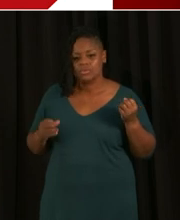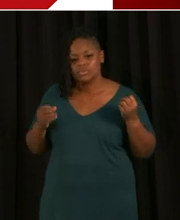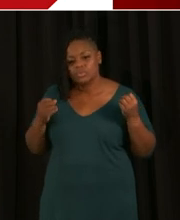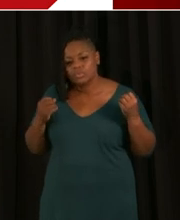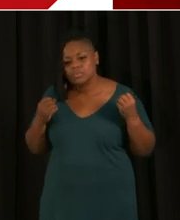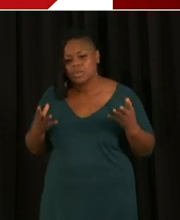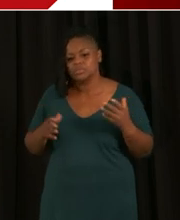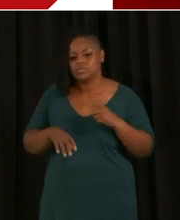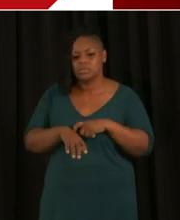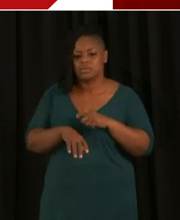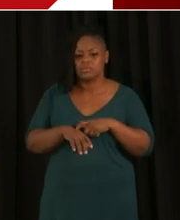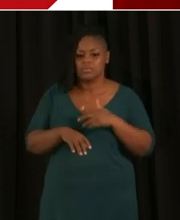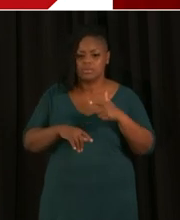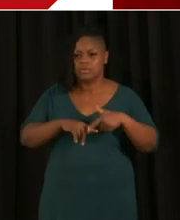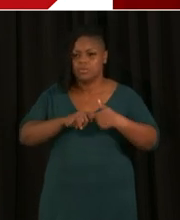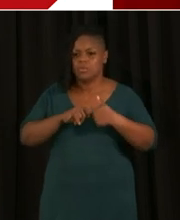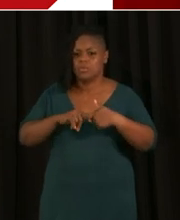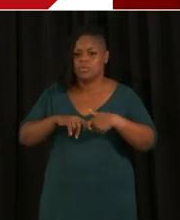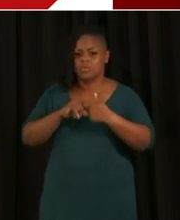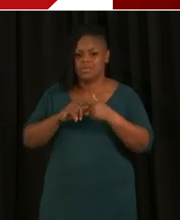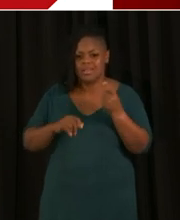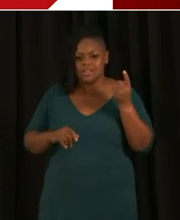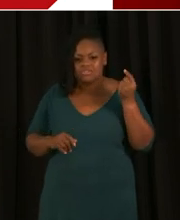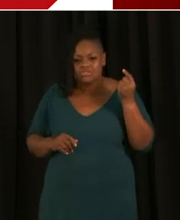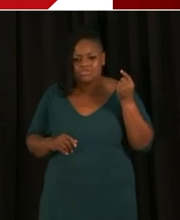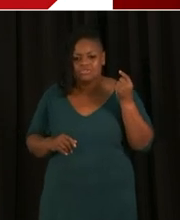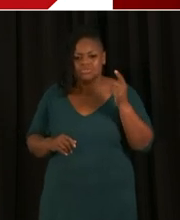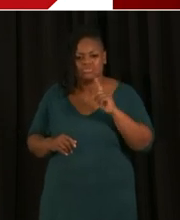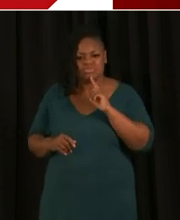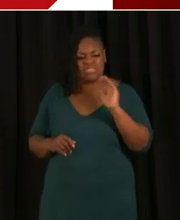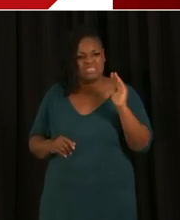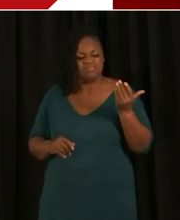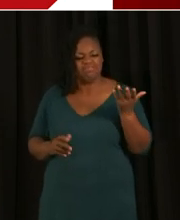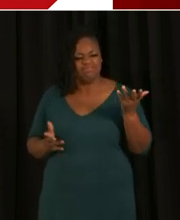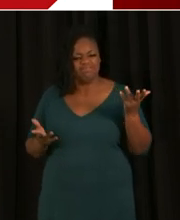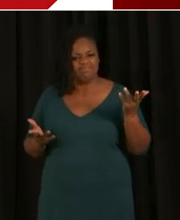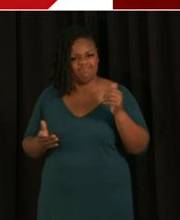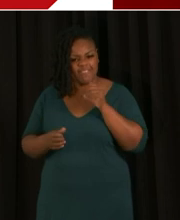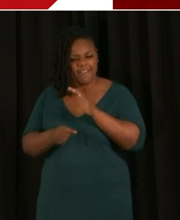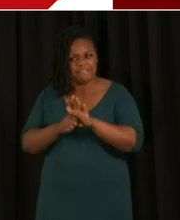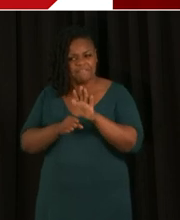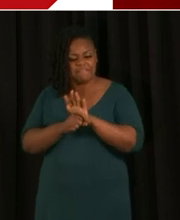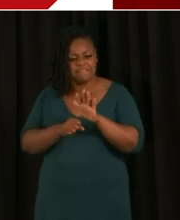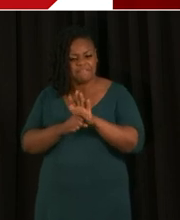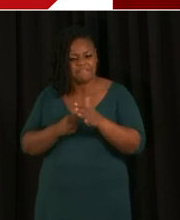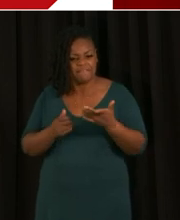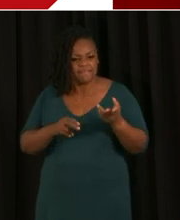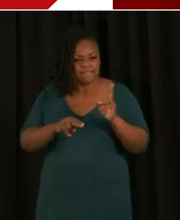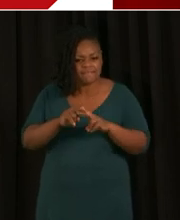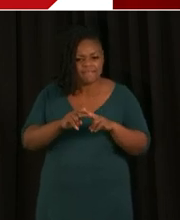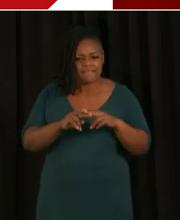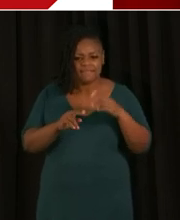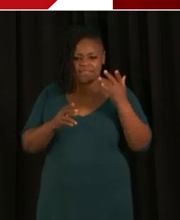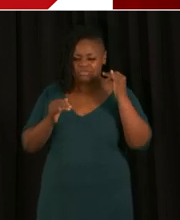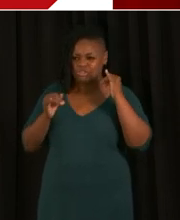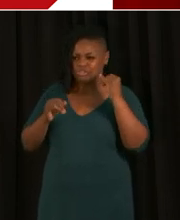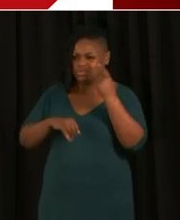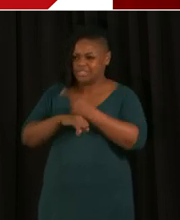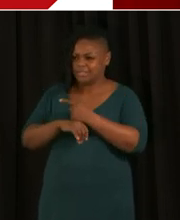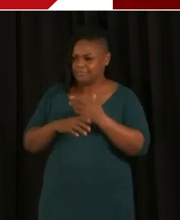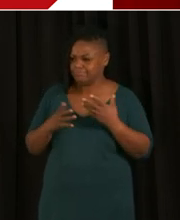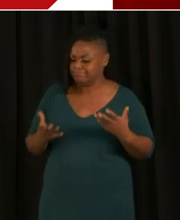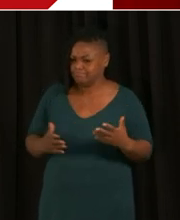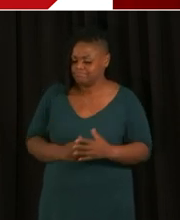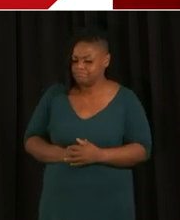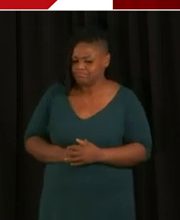which hardly seems like enough, to be honest, in terms of an increased number of instructional days. So I